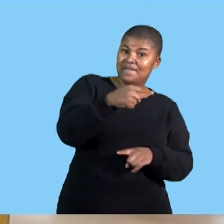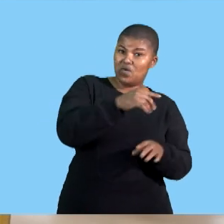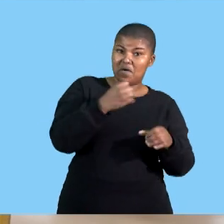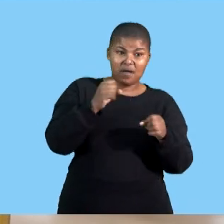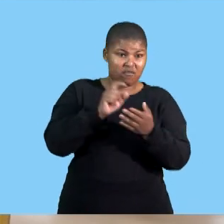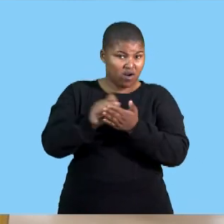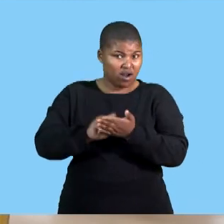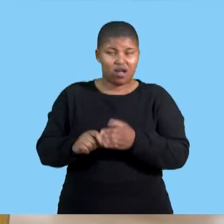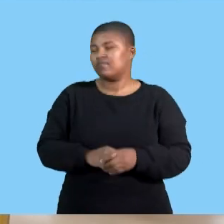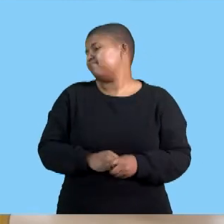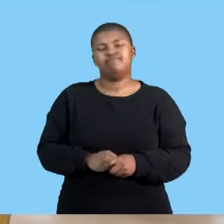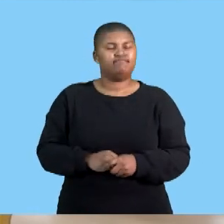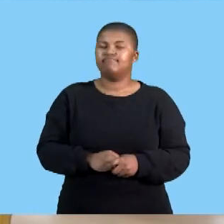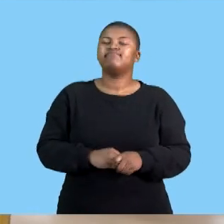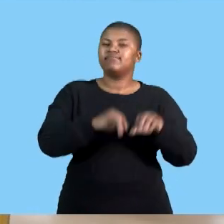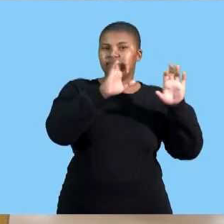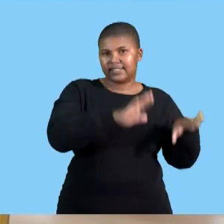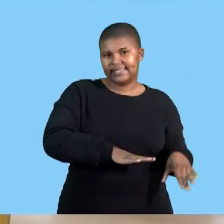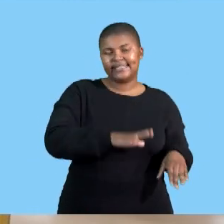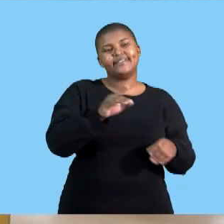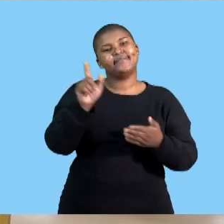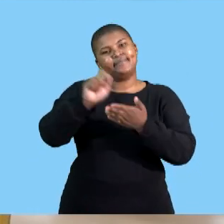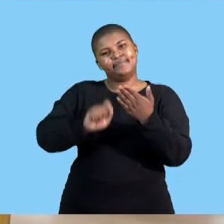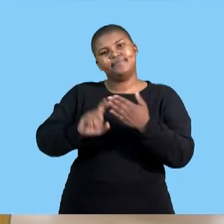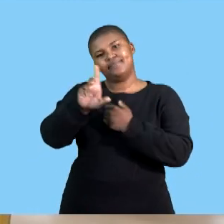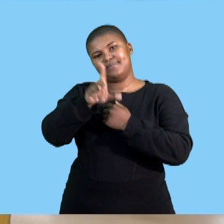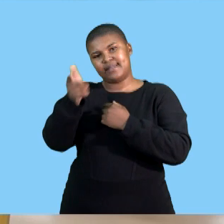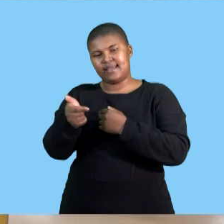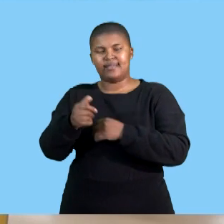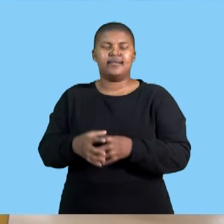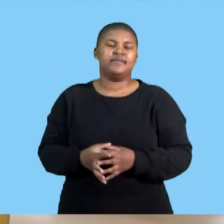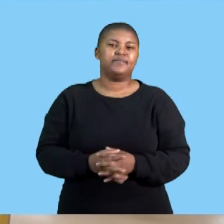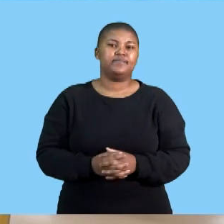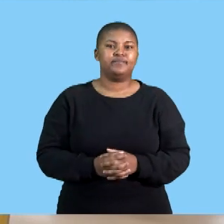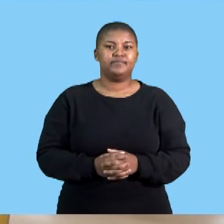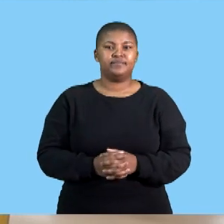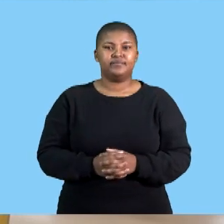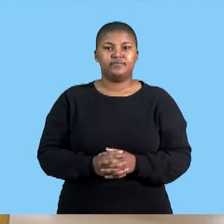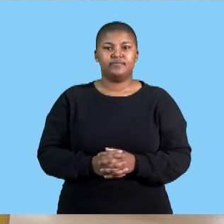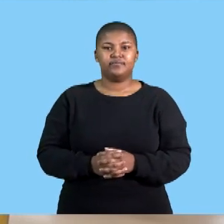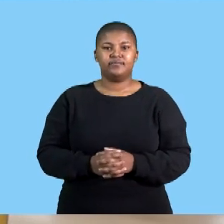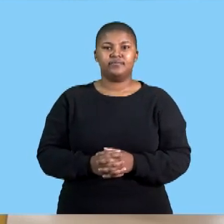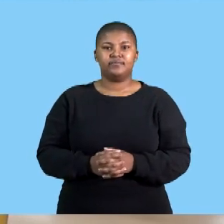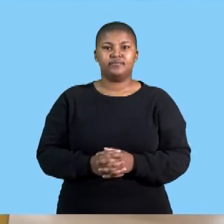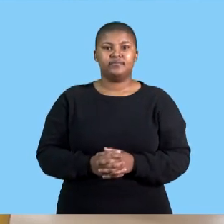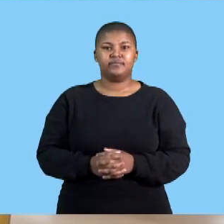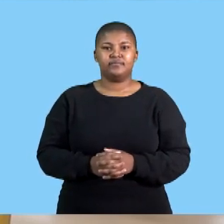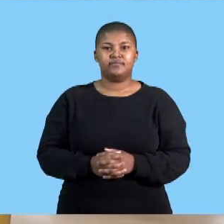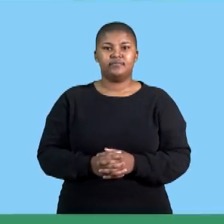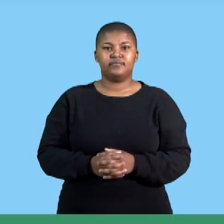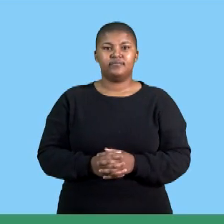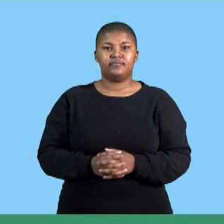before in question number one we must not include it when we describe other types of visual aids okay